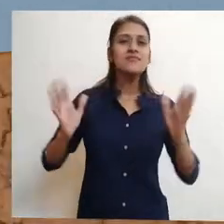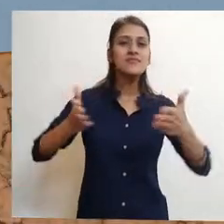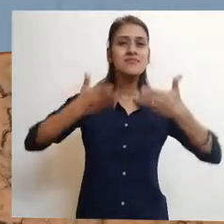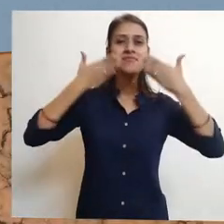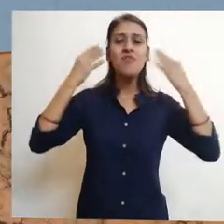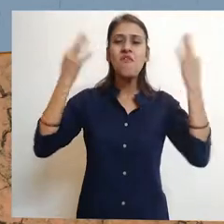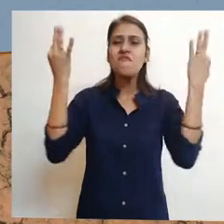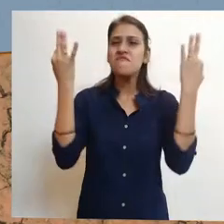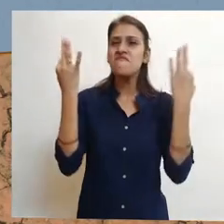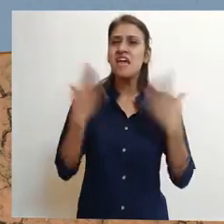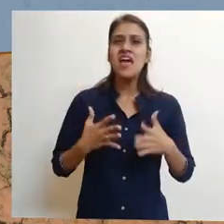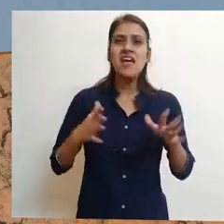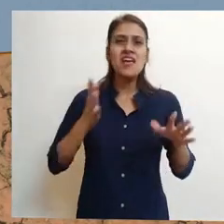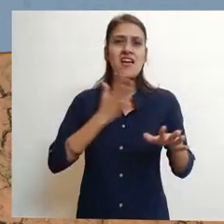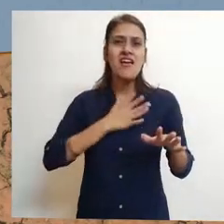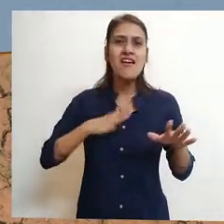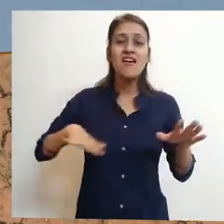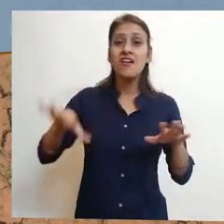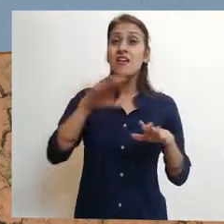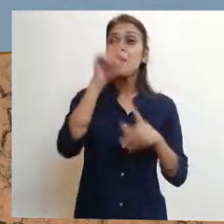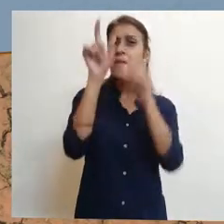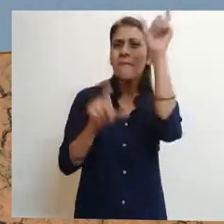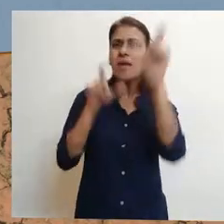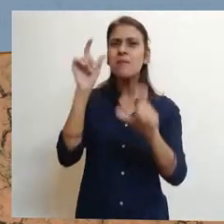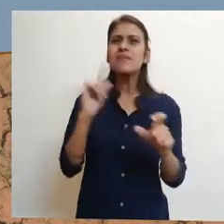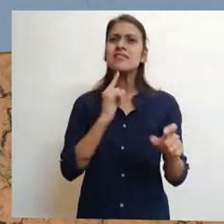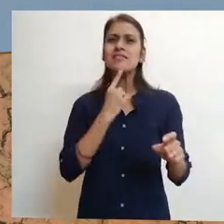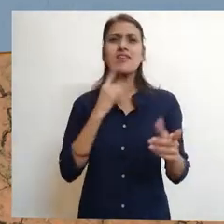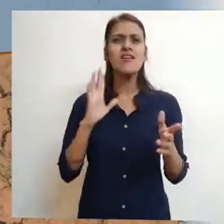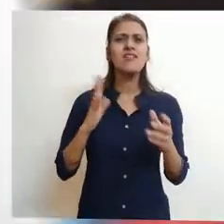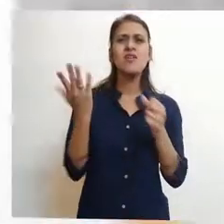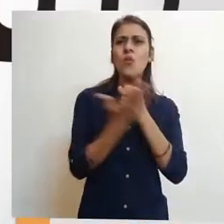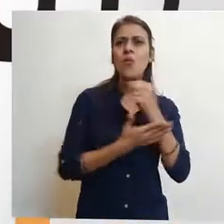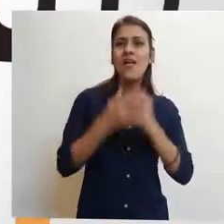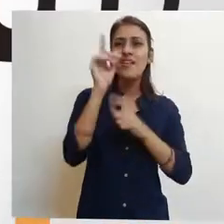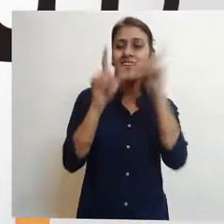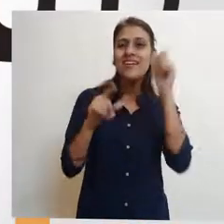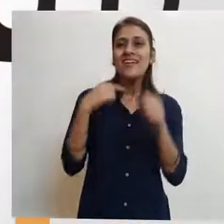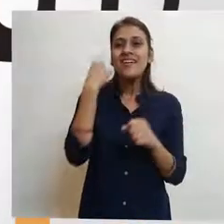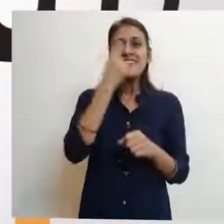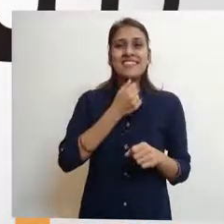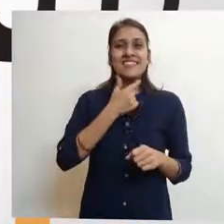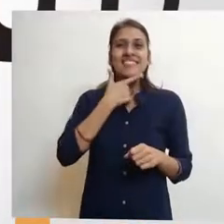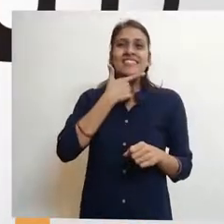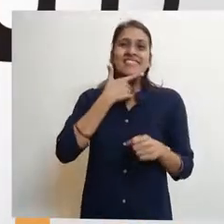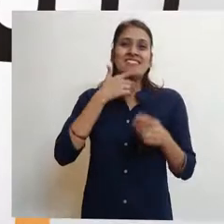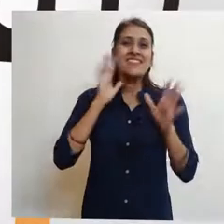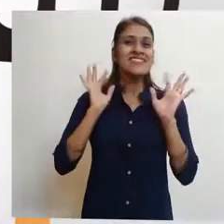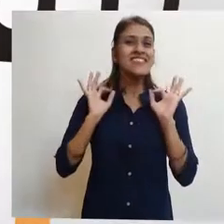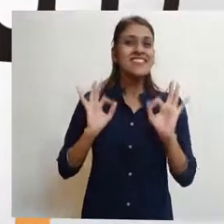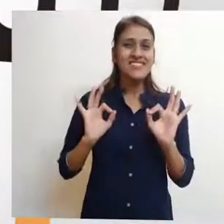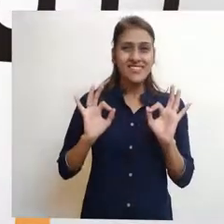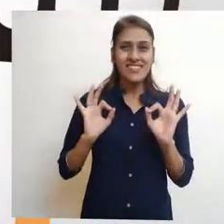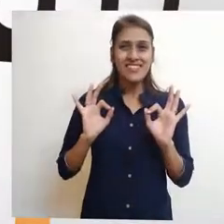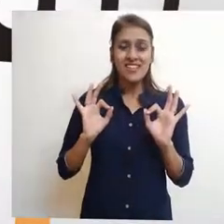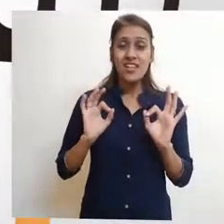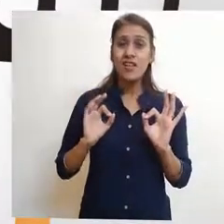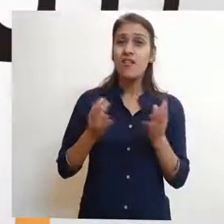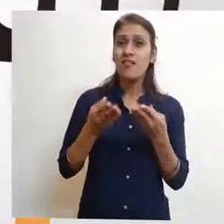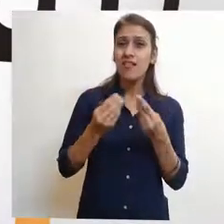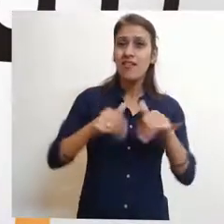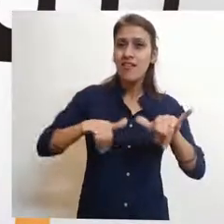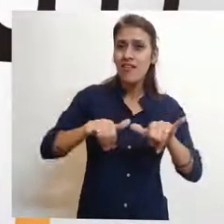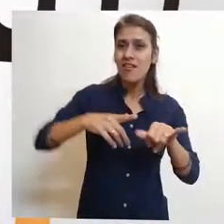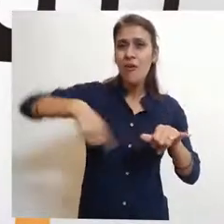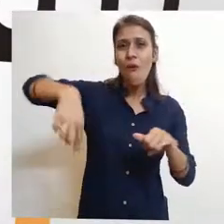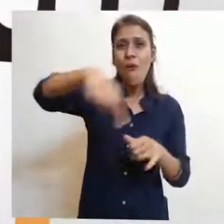The whole earth smelled wet and fresh. And even the normally serious looking people in the village went